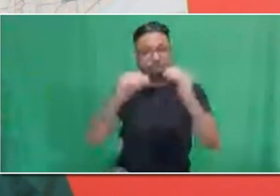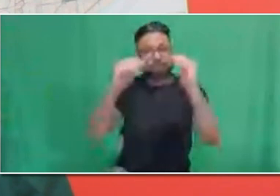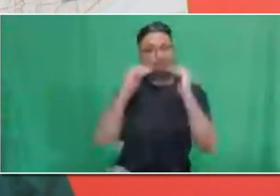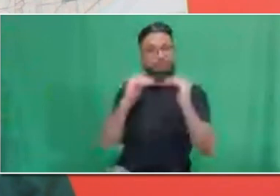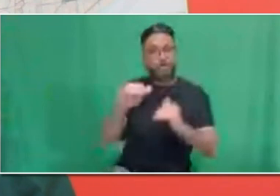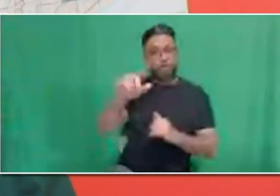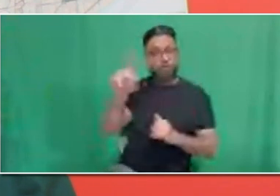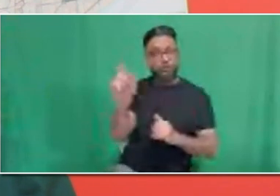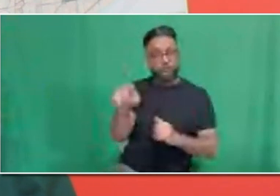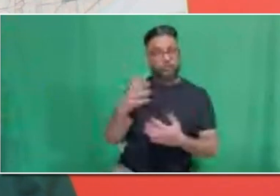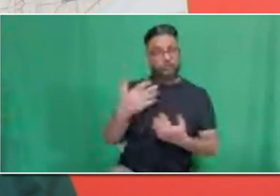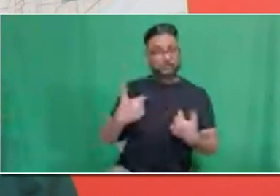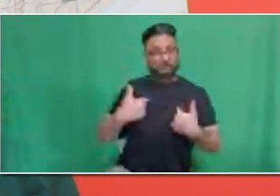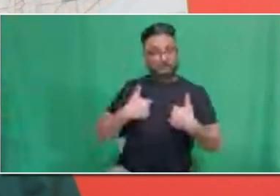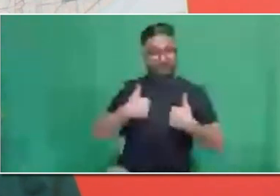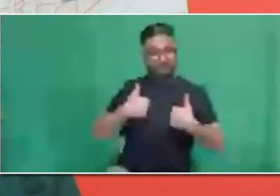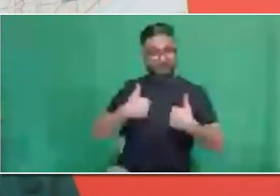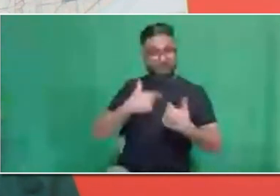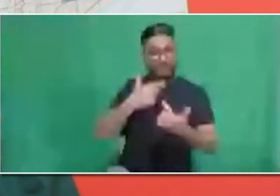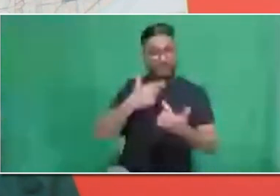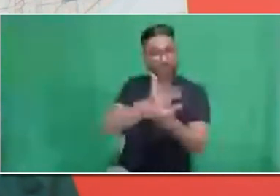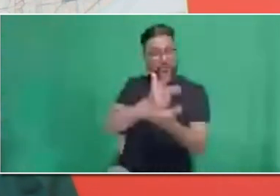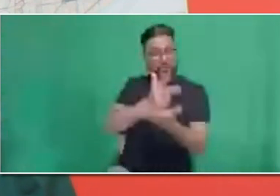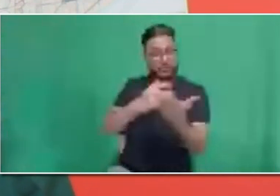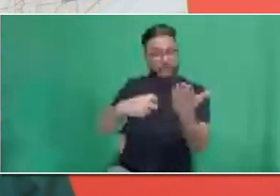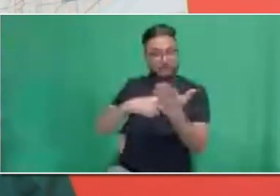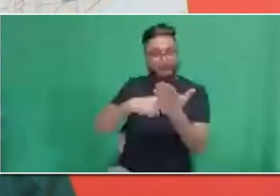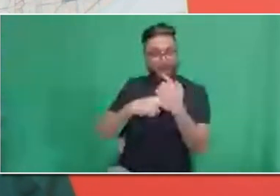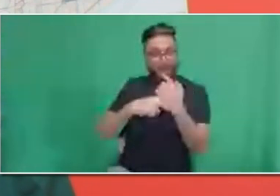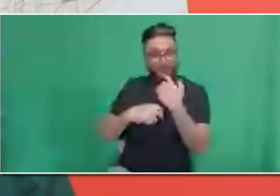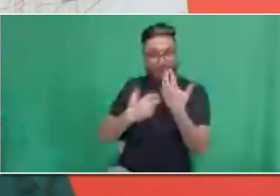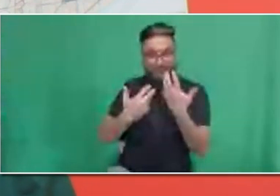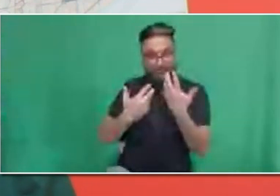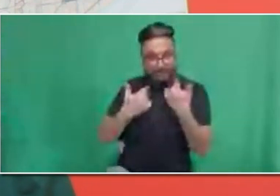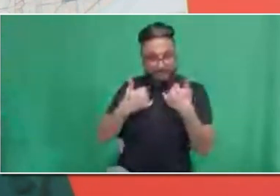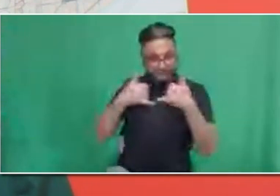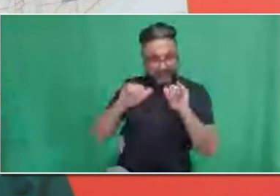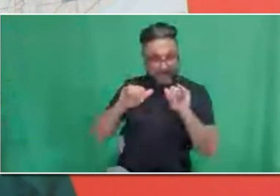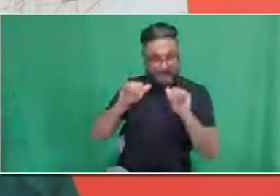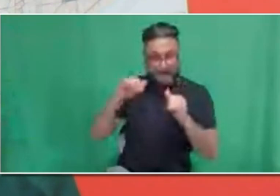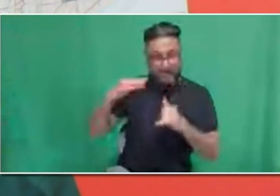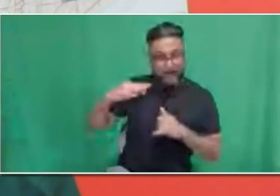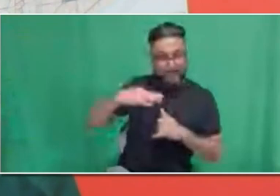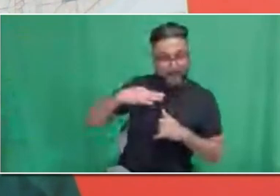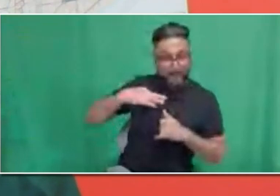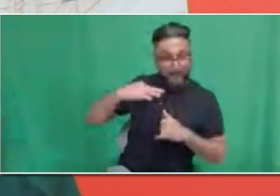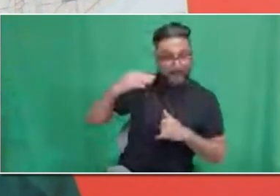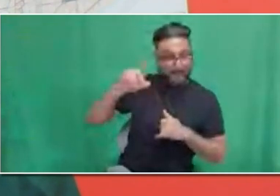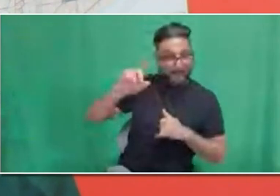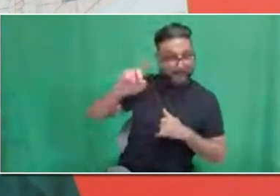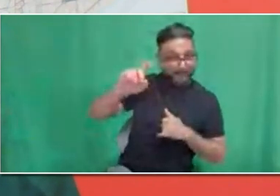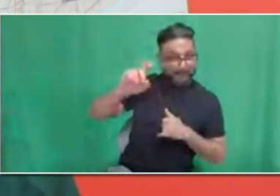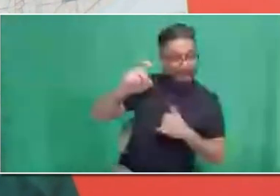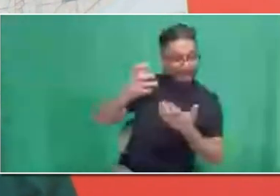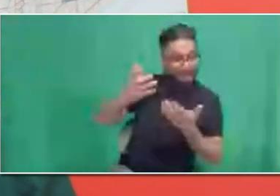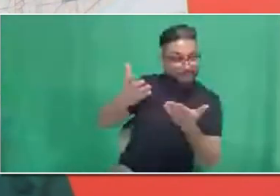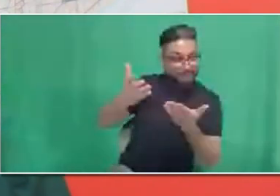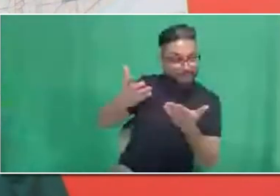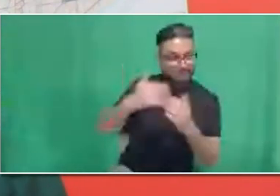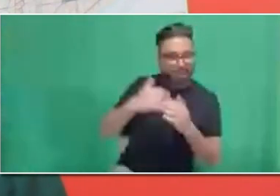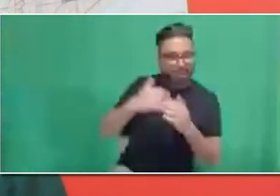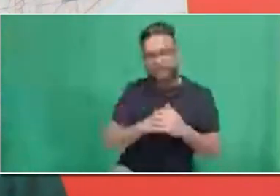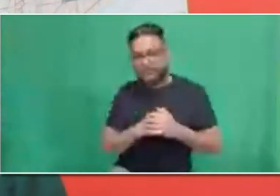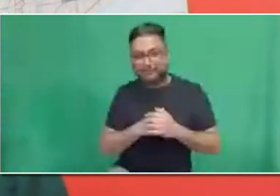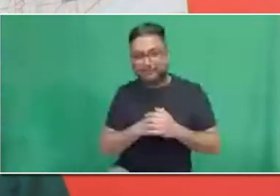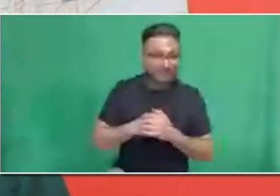TTC? Just want to remind everyone, the chat is anonymous, so no one will know who wrote that. And I will turn it over to Basso.